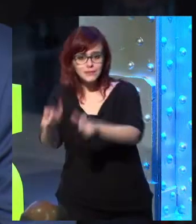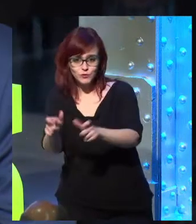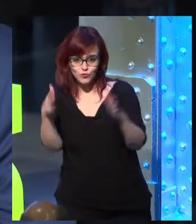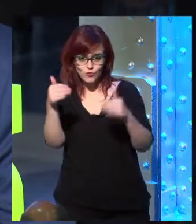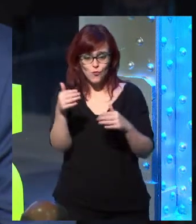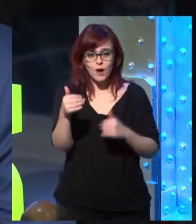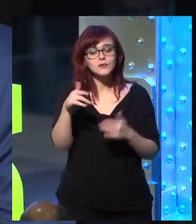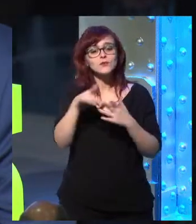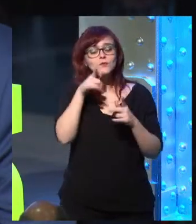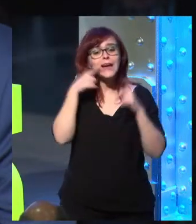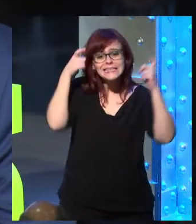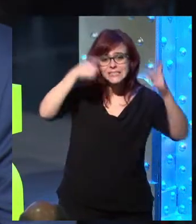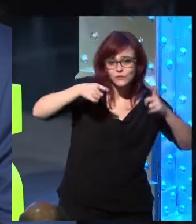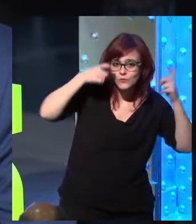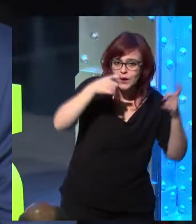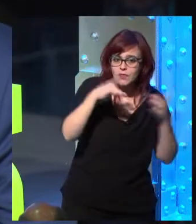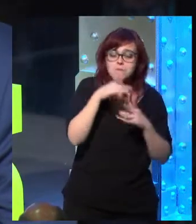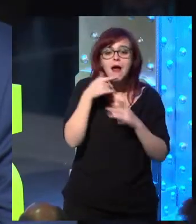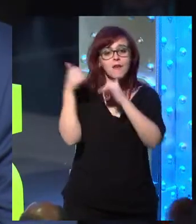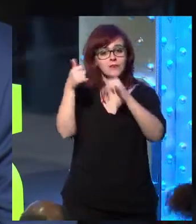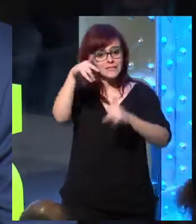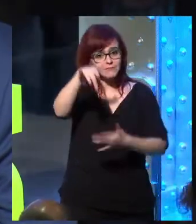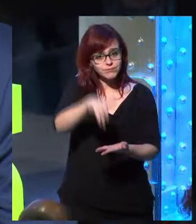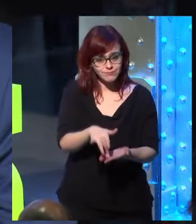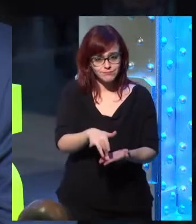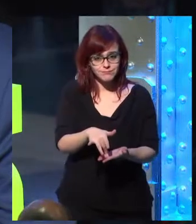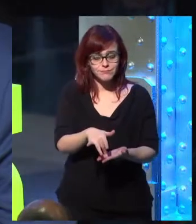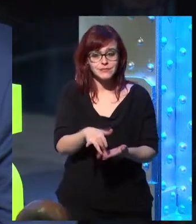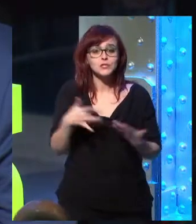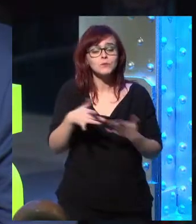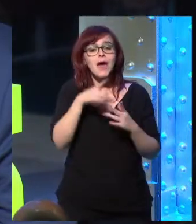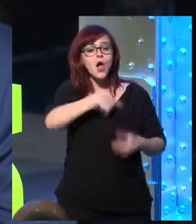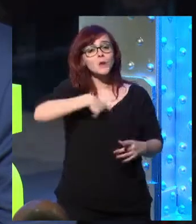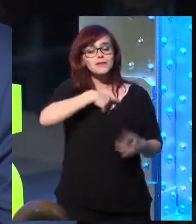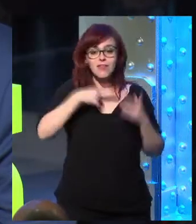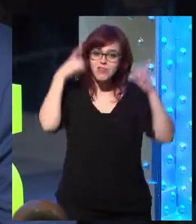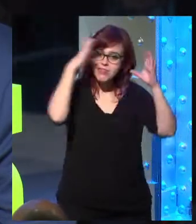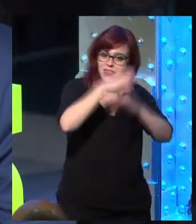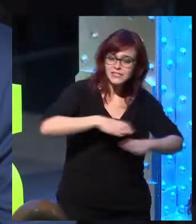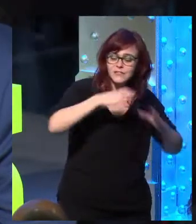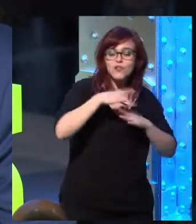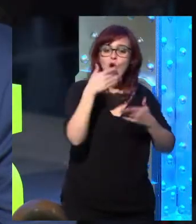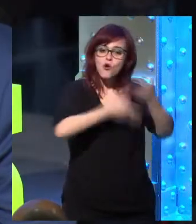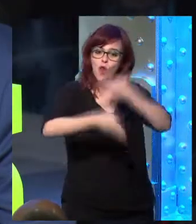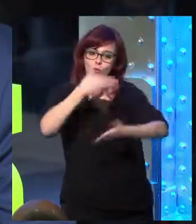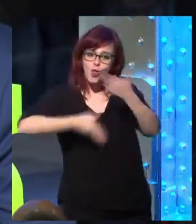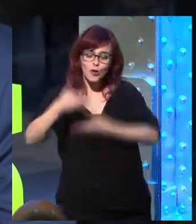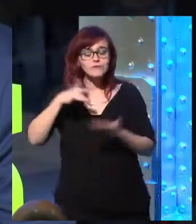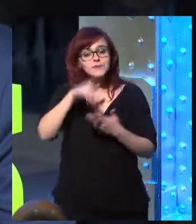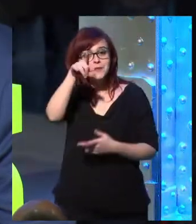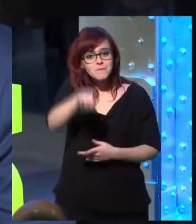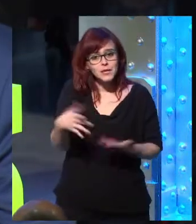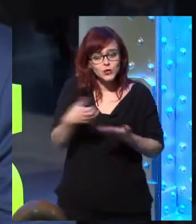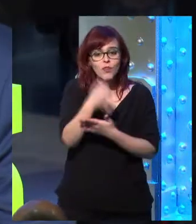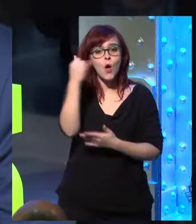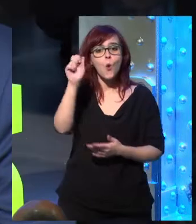Everybody has put their effort to come to this point, and to the scientific committee, all the collaborators,